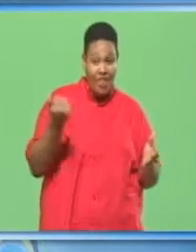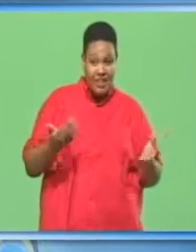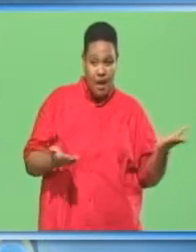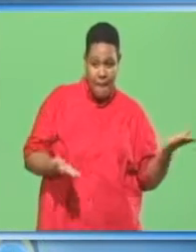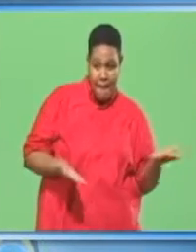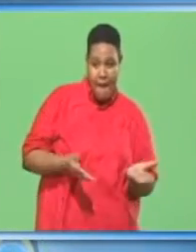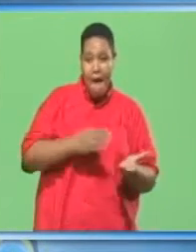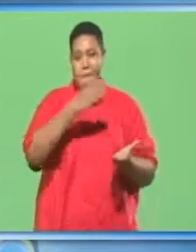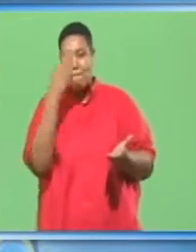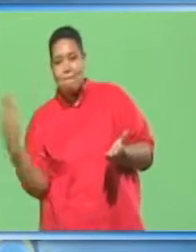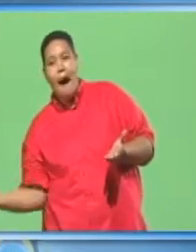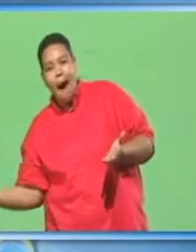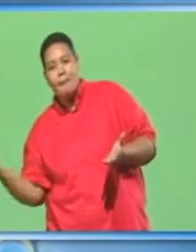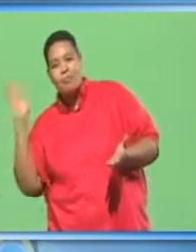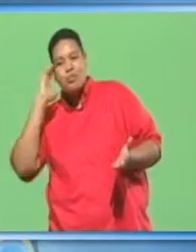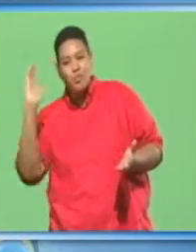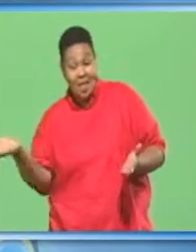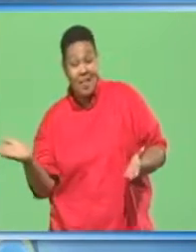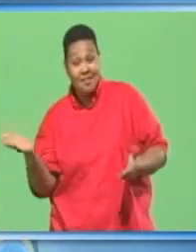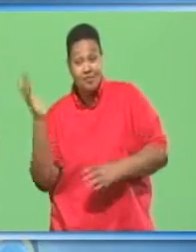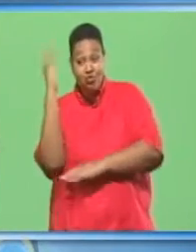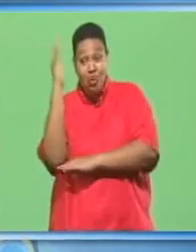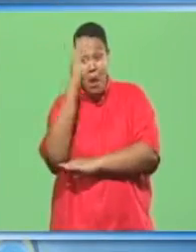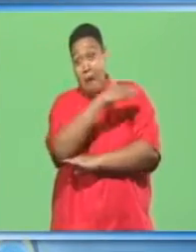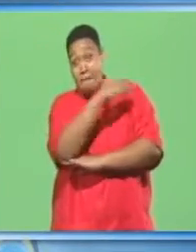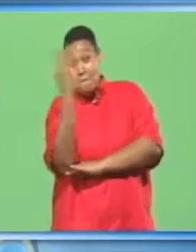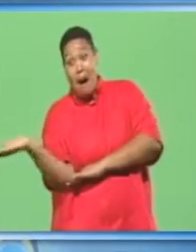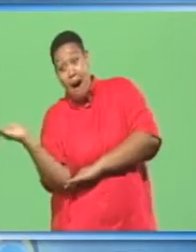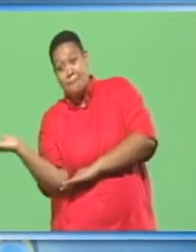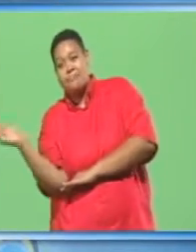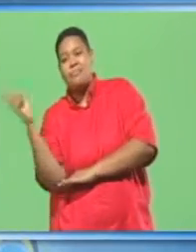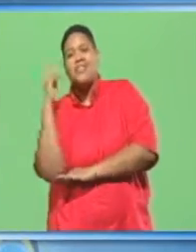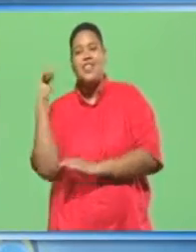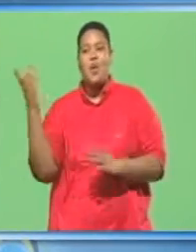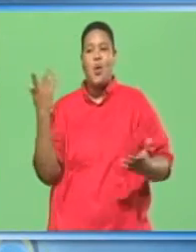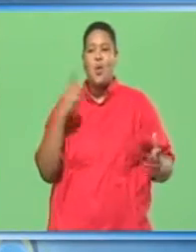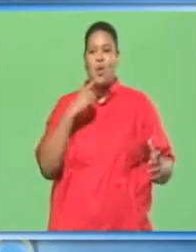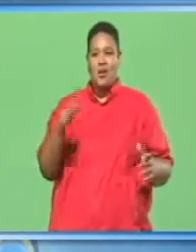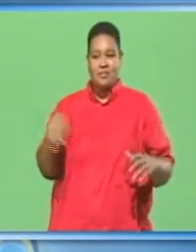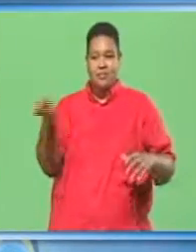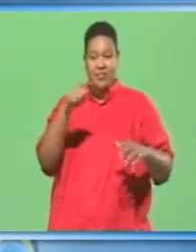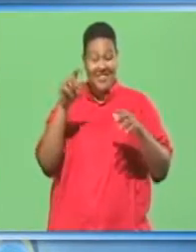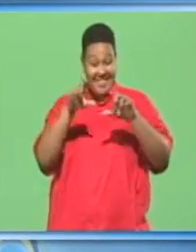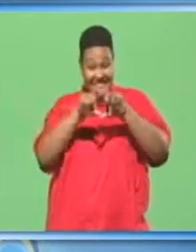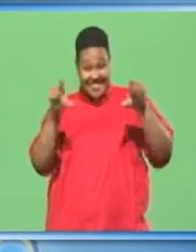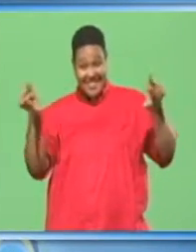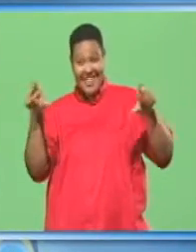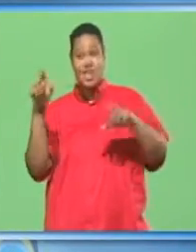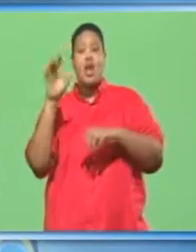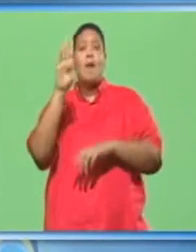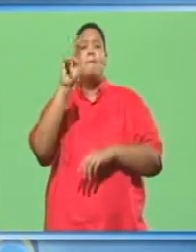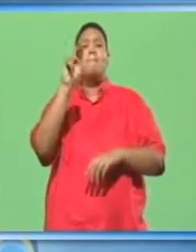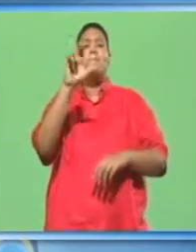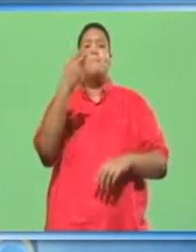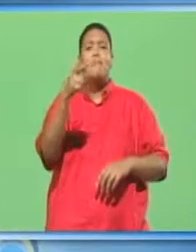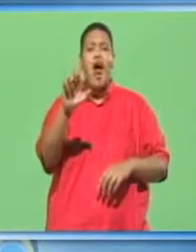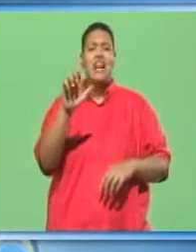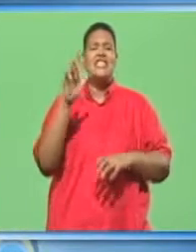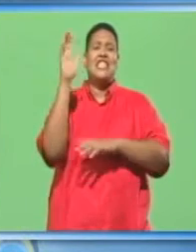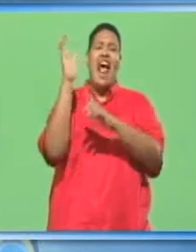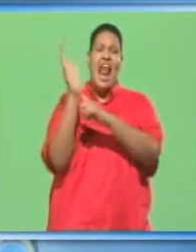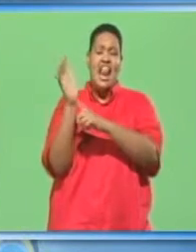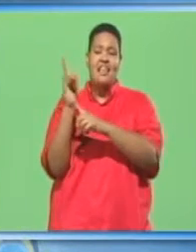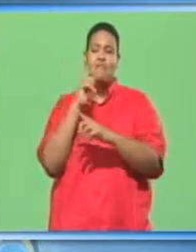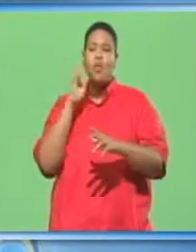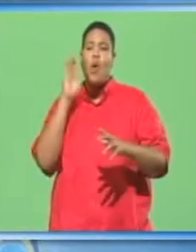of the undercut. As soon as the tree is fell, the branches, crowned branches and leaves, and the root are cut off